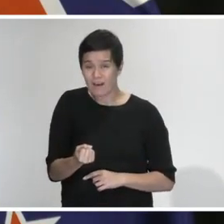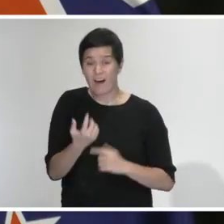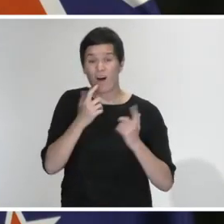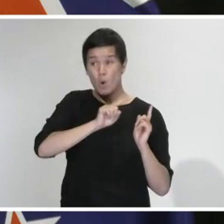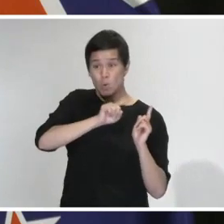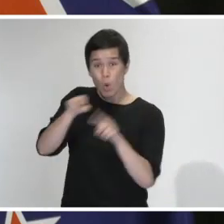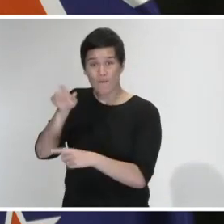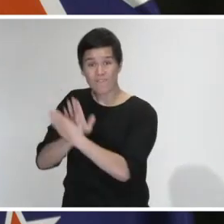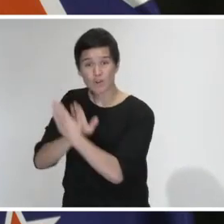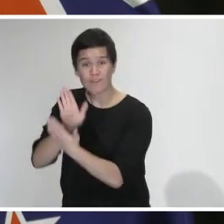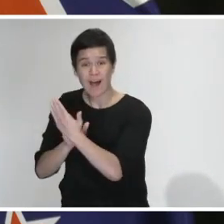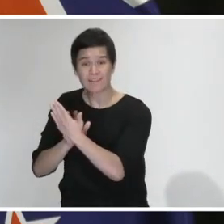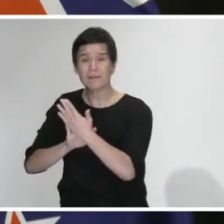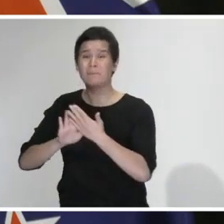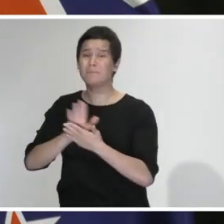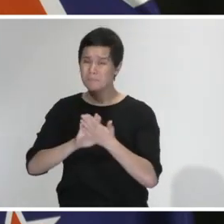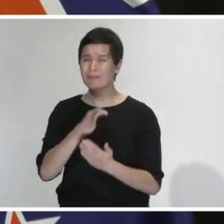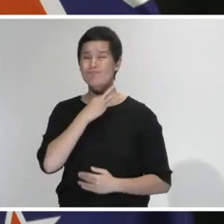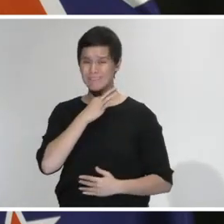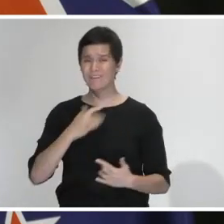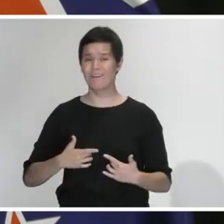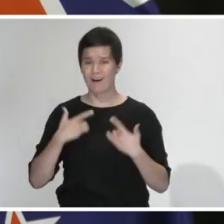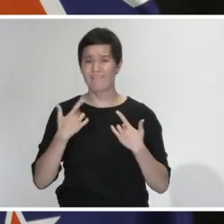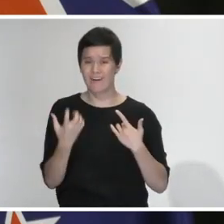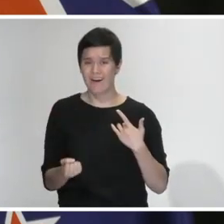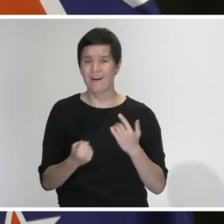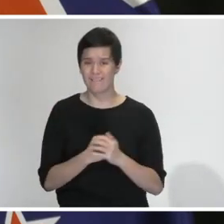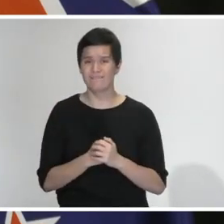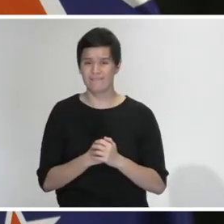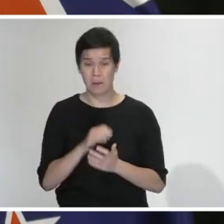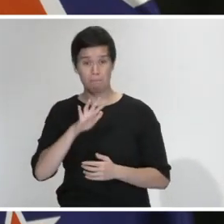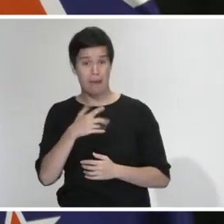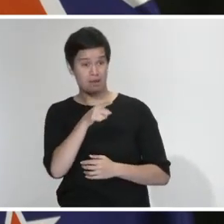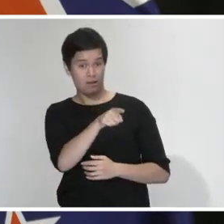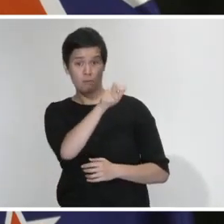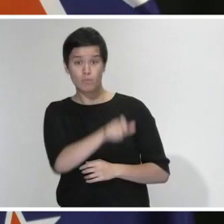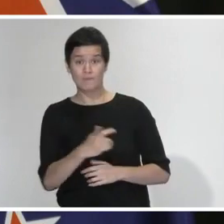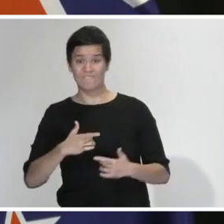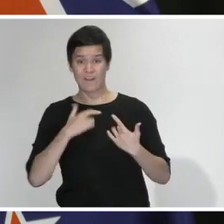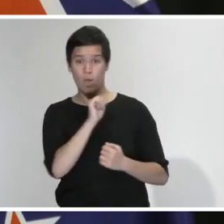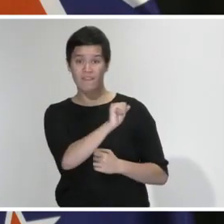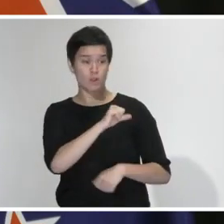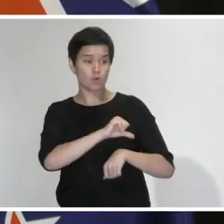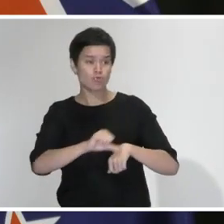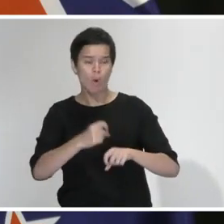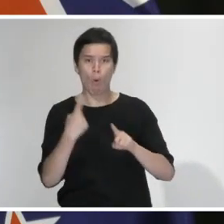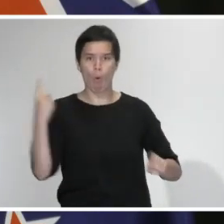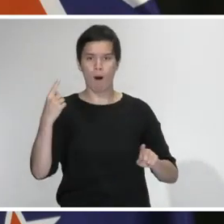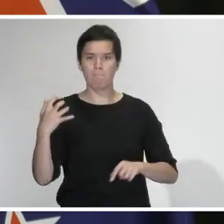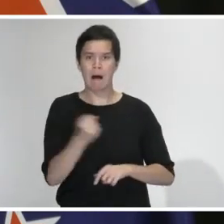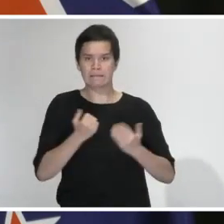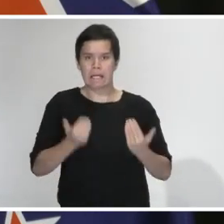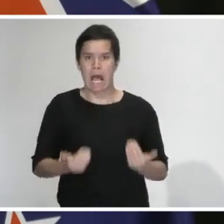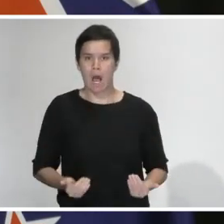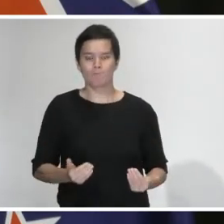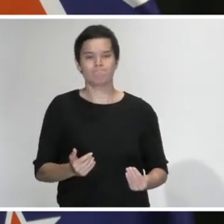And we just can't tolerate that, regardless of how urgent someone considers their surgery to be. We cannot tolerate that. That,